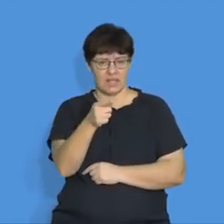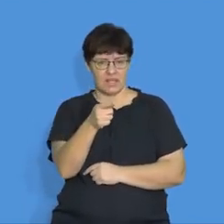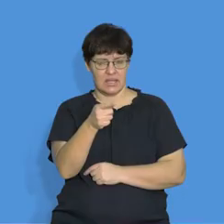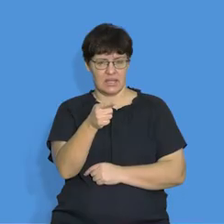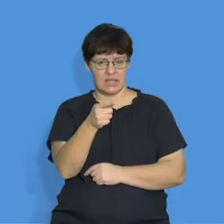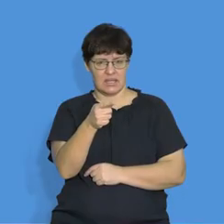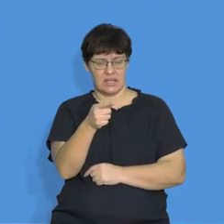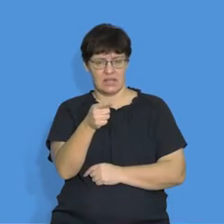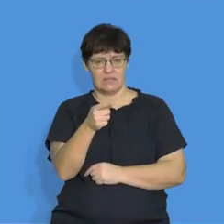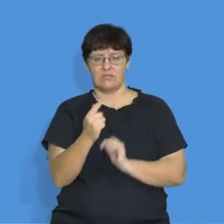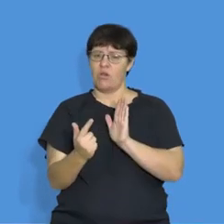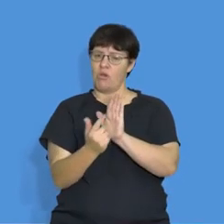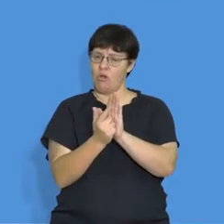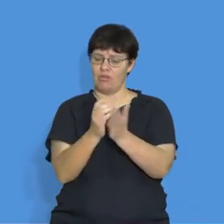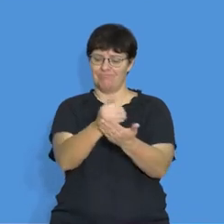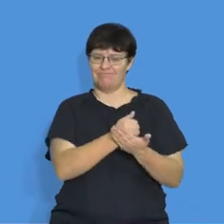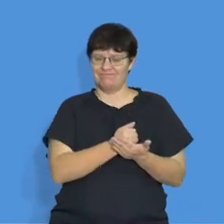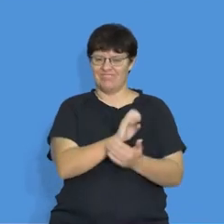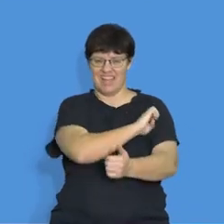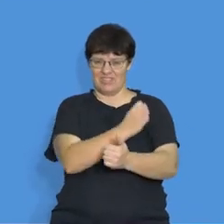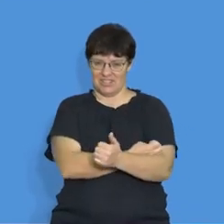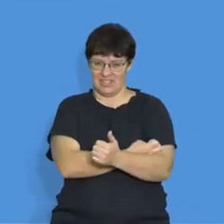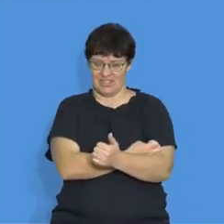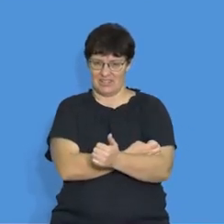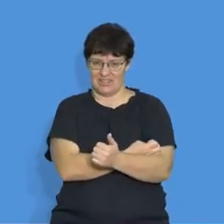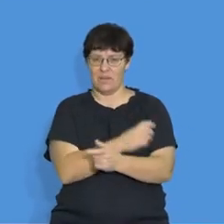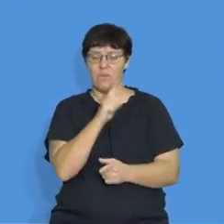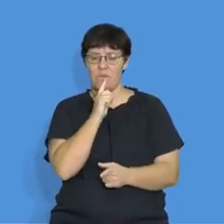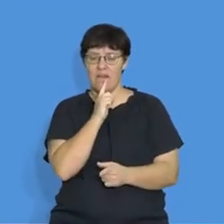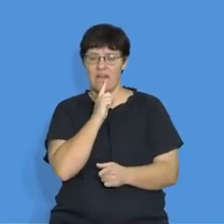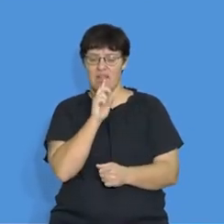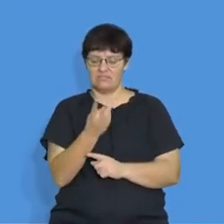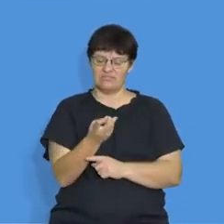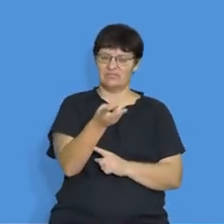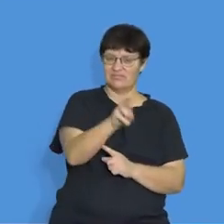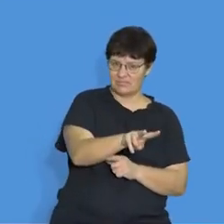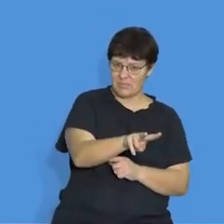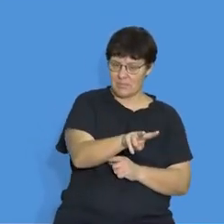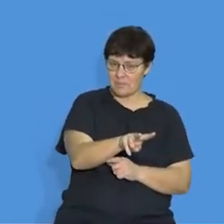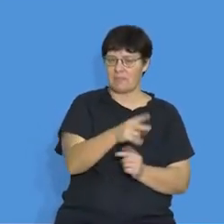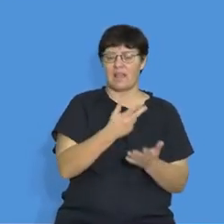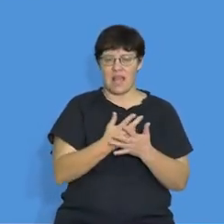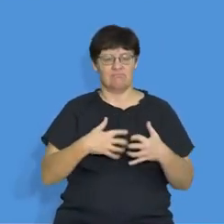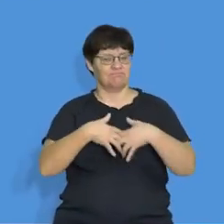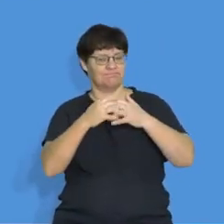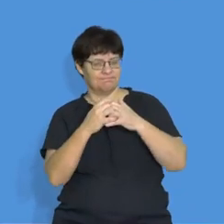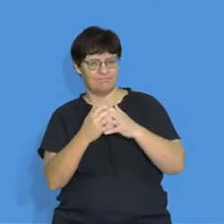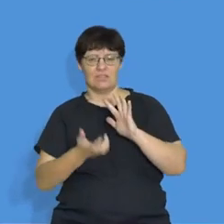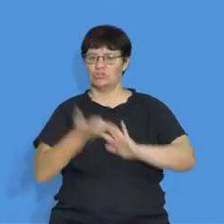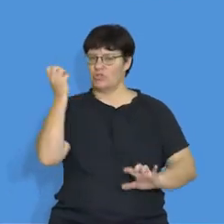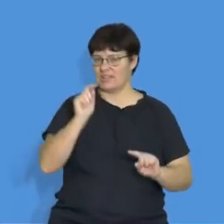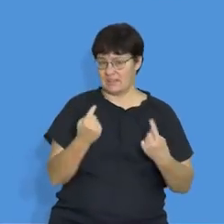to the law of conservation of energy. That talks about the energy conversion, the fact that energy cannot be created or